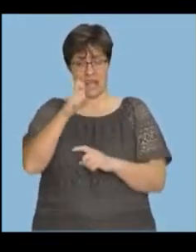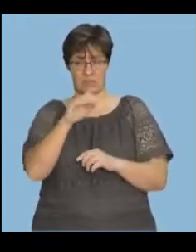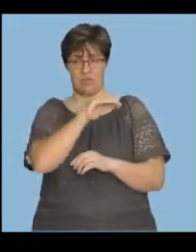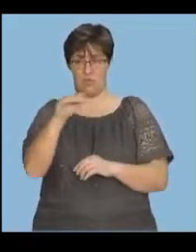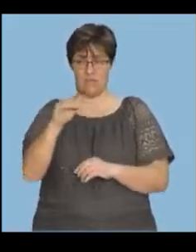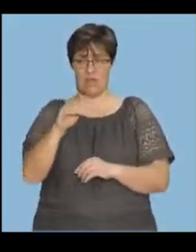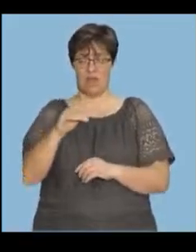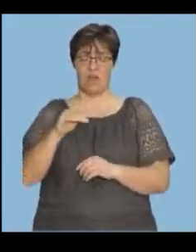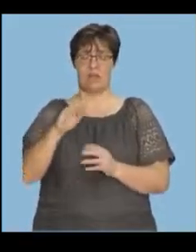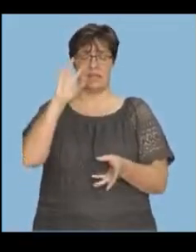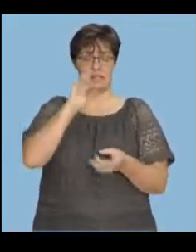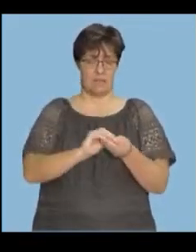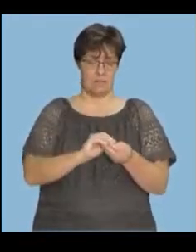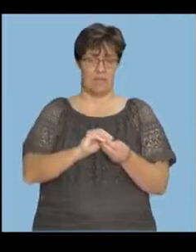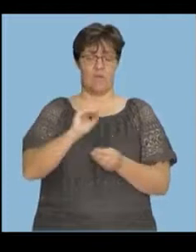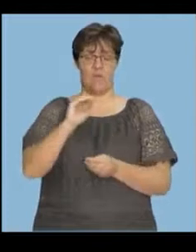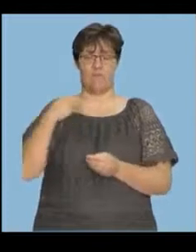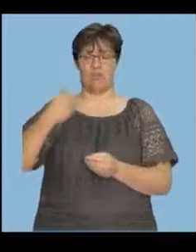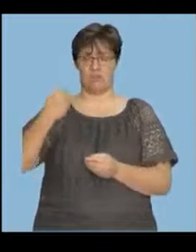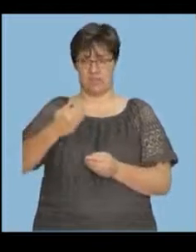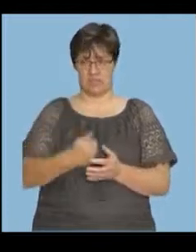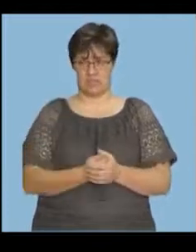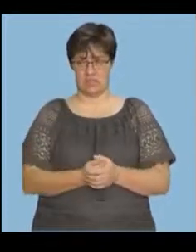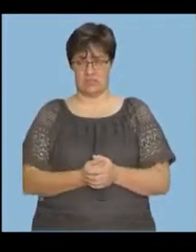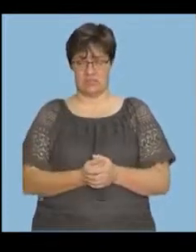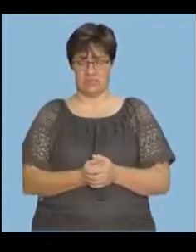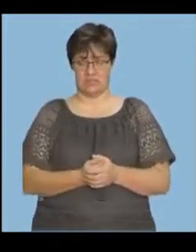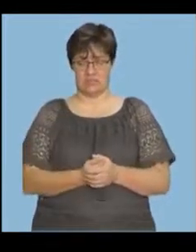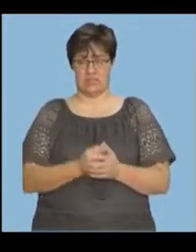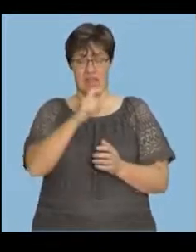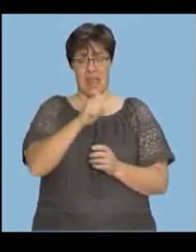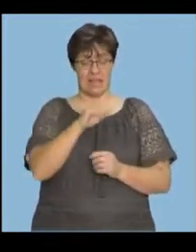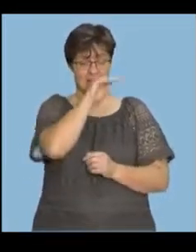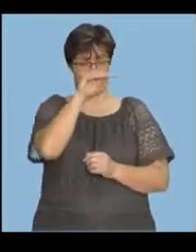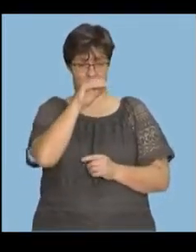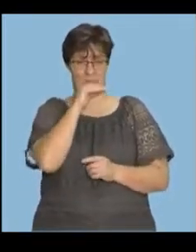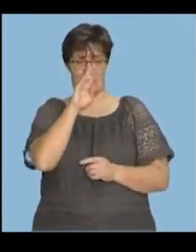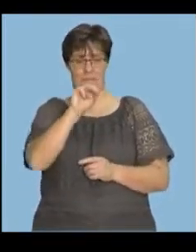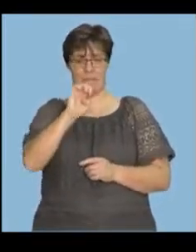which is x bar. Remember, x bar is the same as the mean. What do we get?